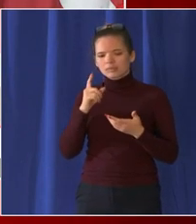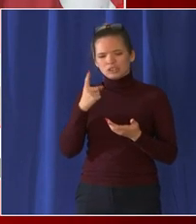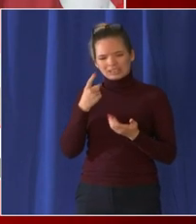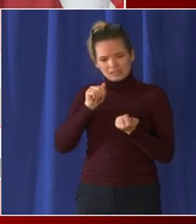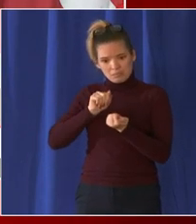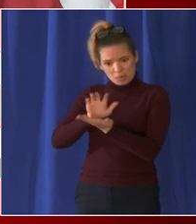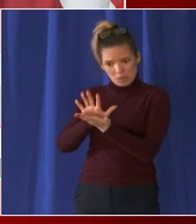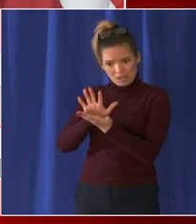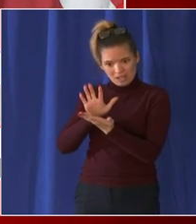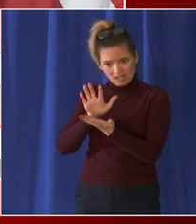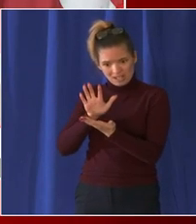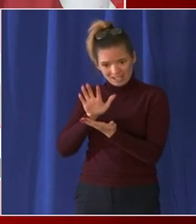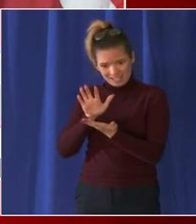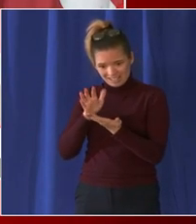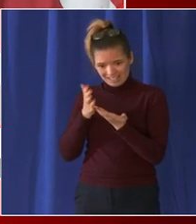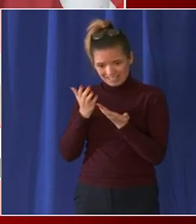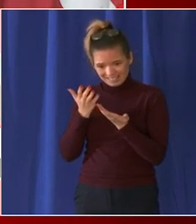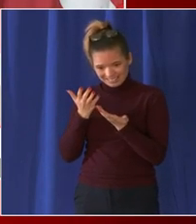deal with it through statehood